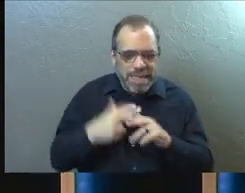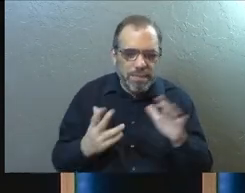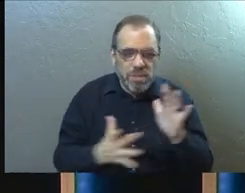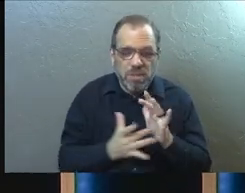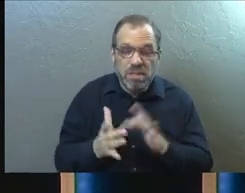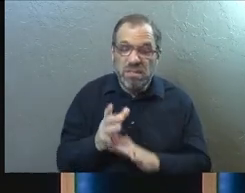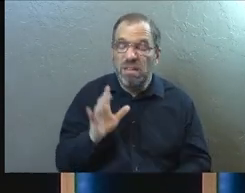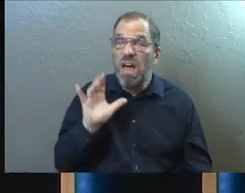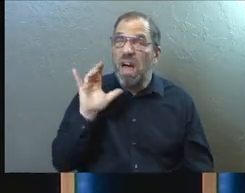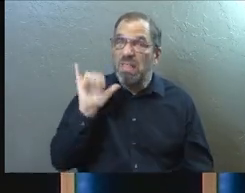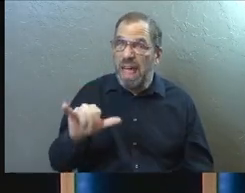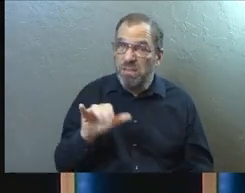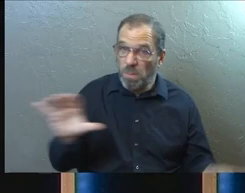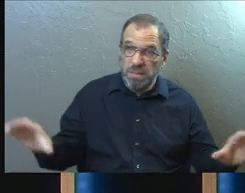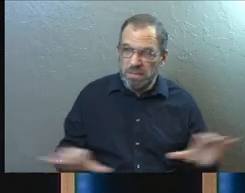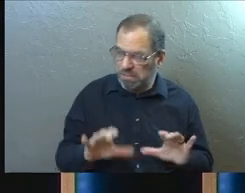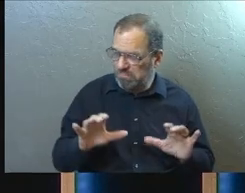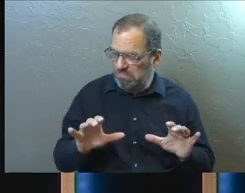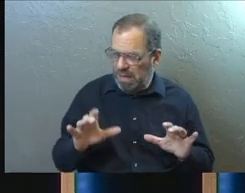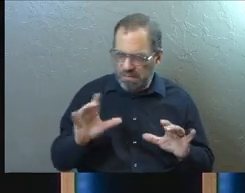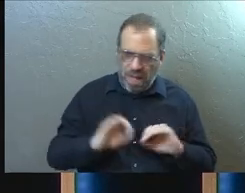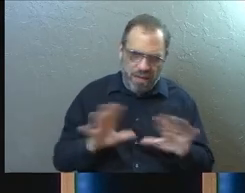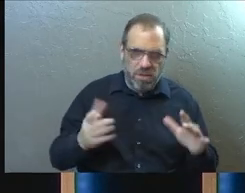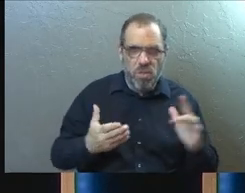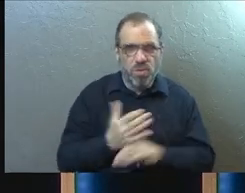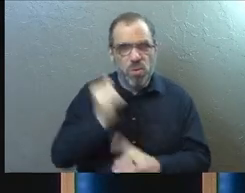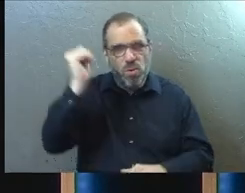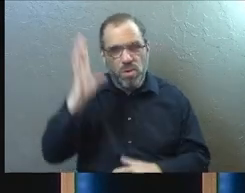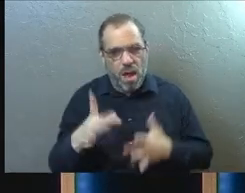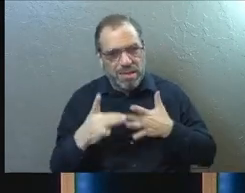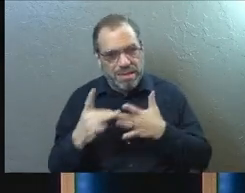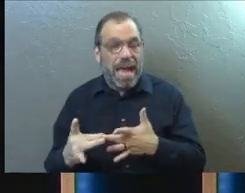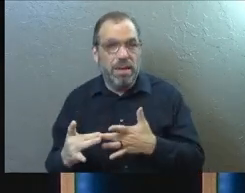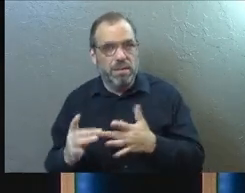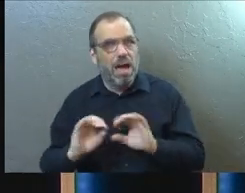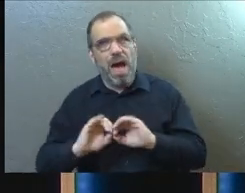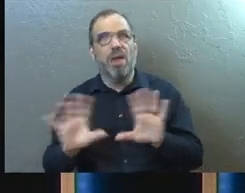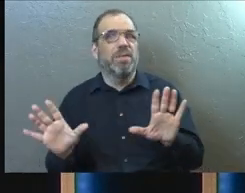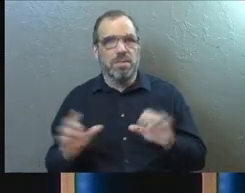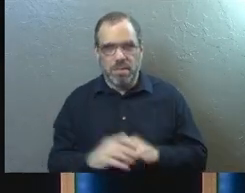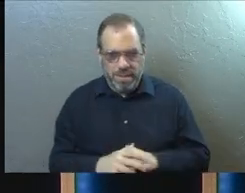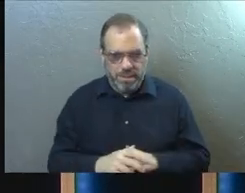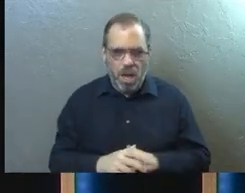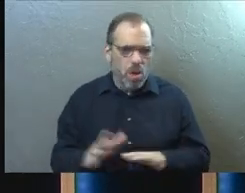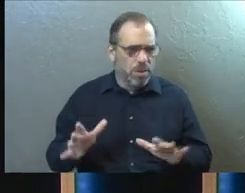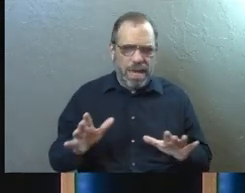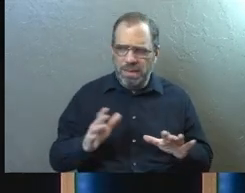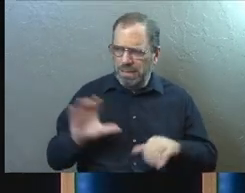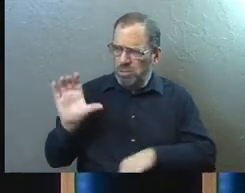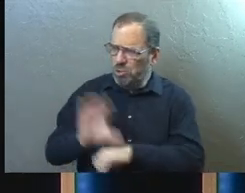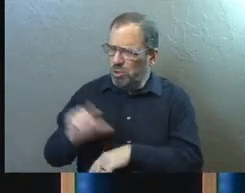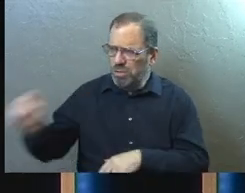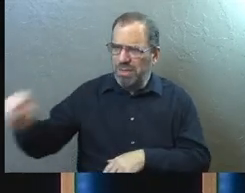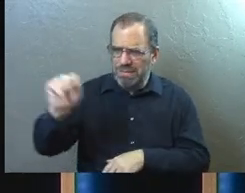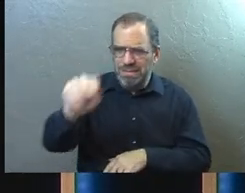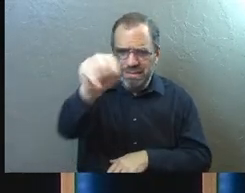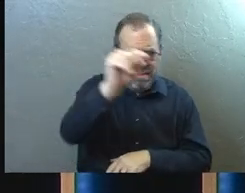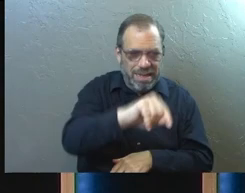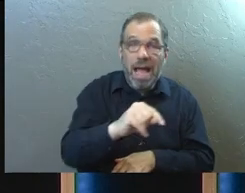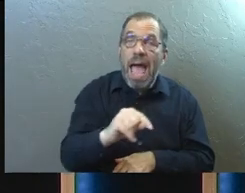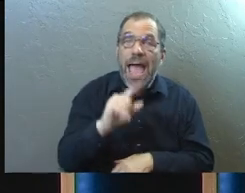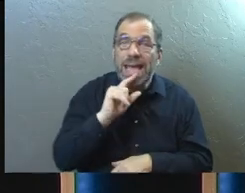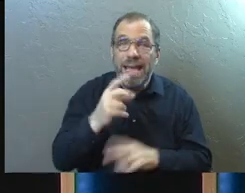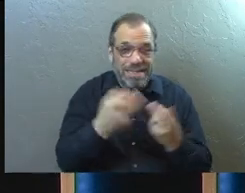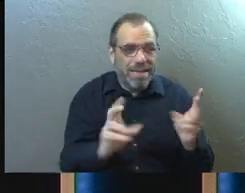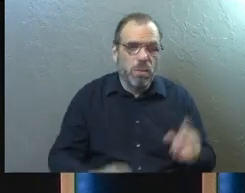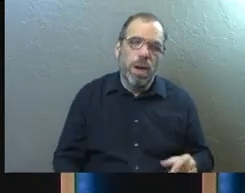Jesus. And that's what we did. I think obviously through God guiding us is He's like, okay, there's all these churches that I'm sure if you